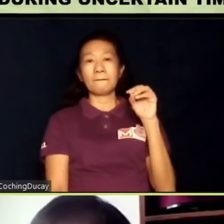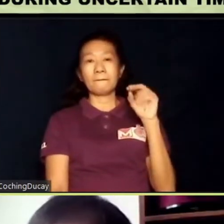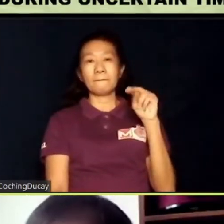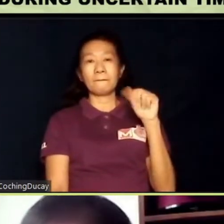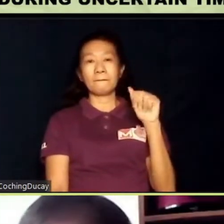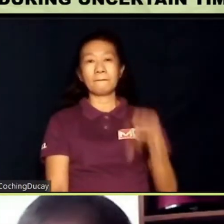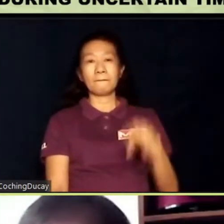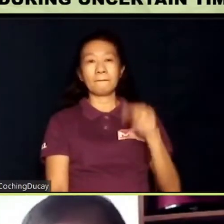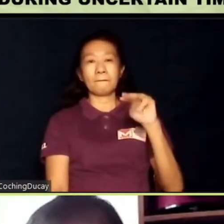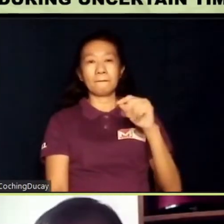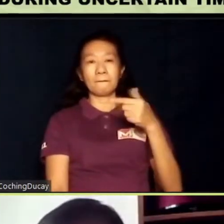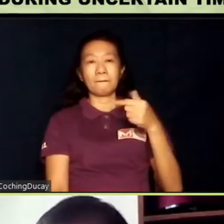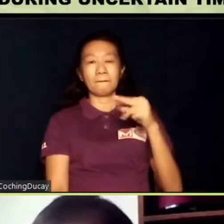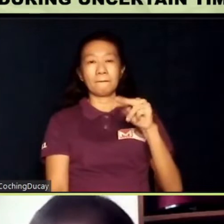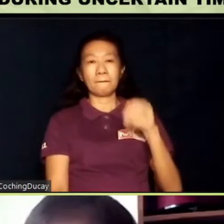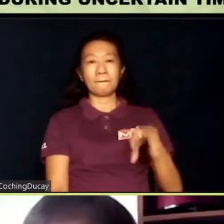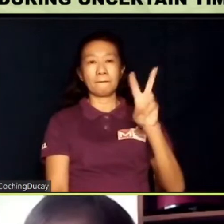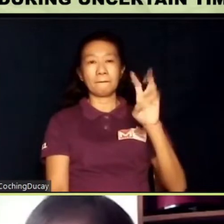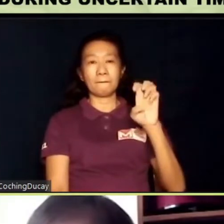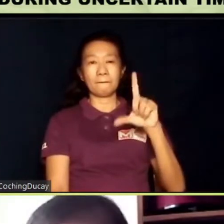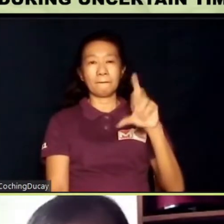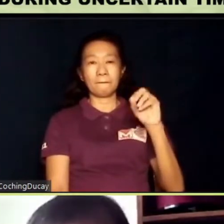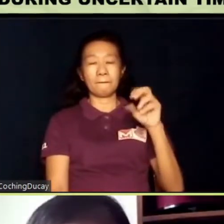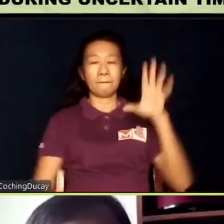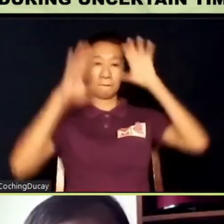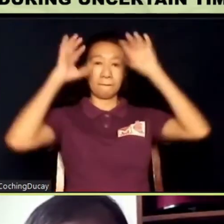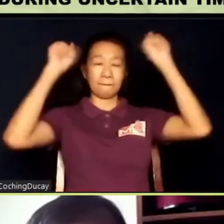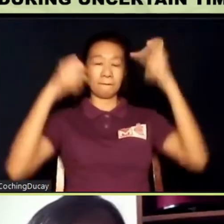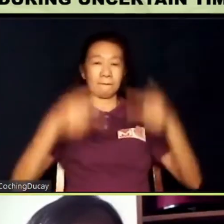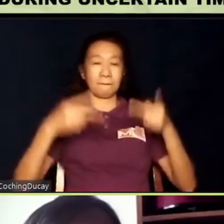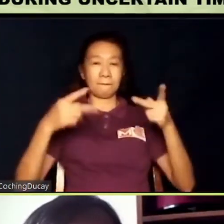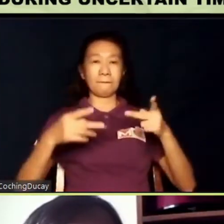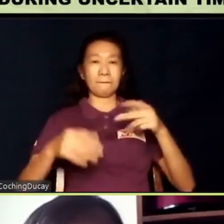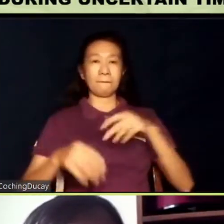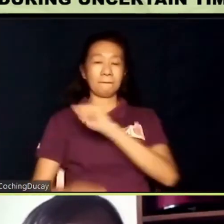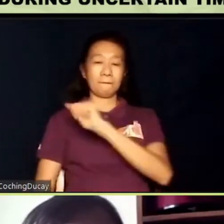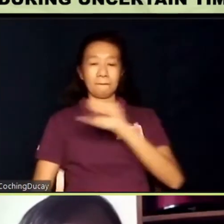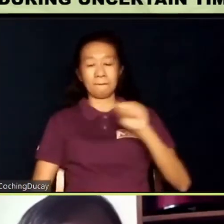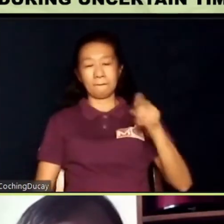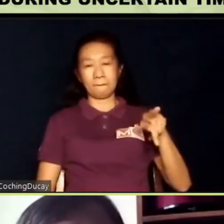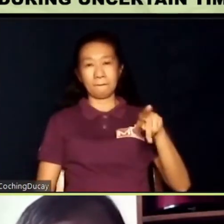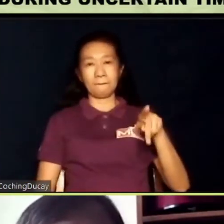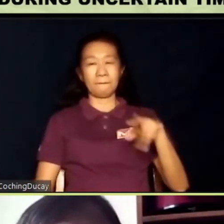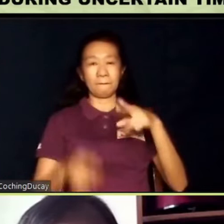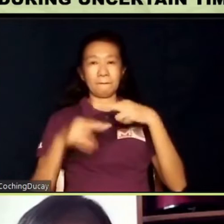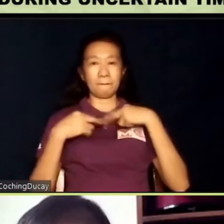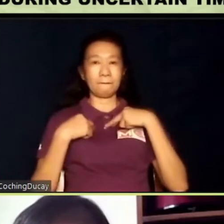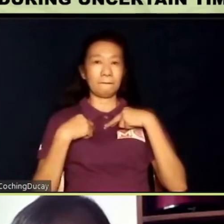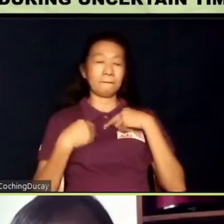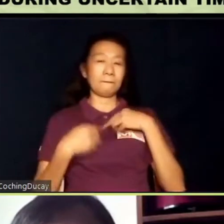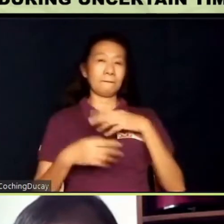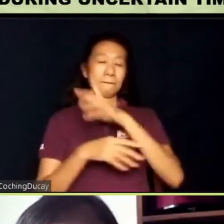our current president of Autism Society Philippines. She has received degrees in Business